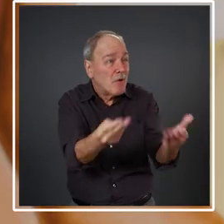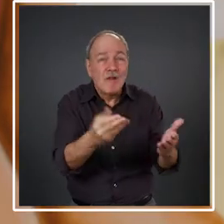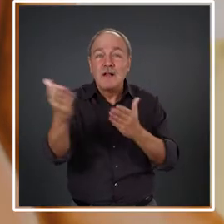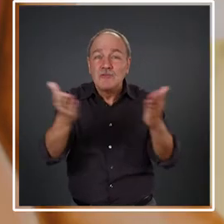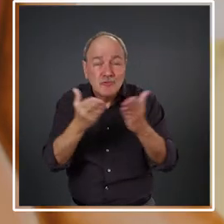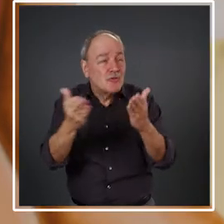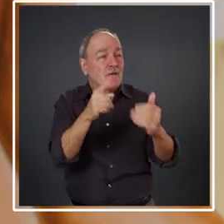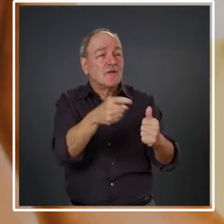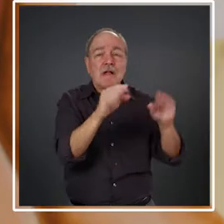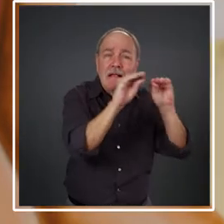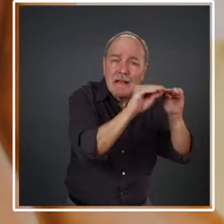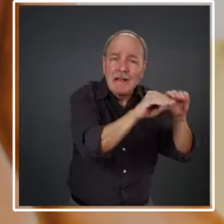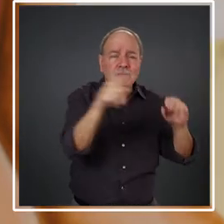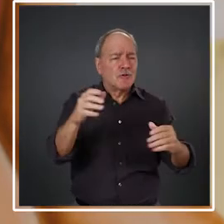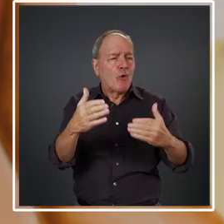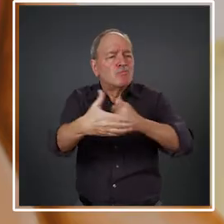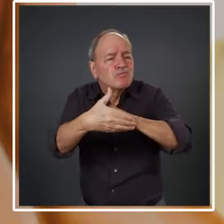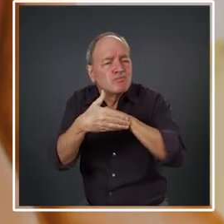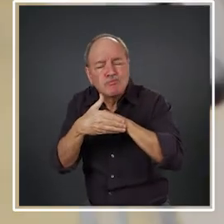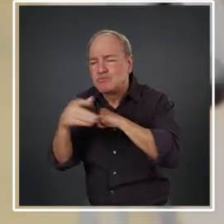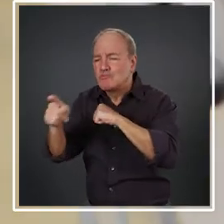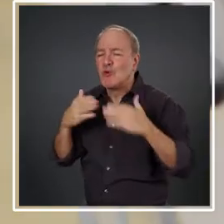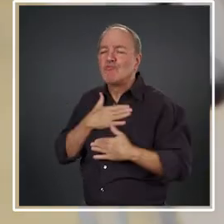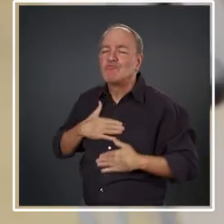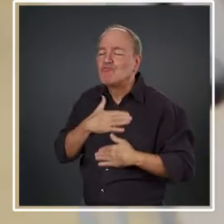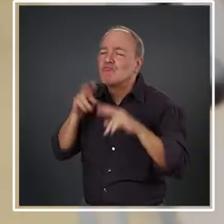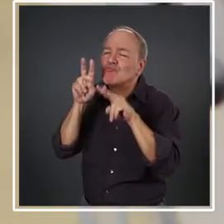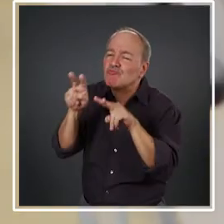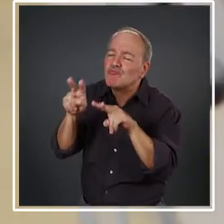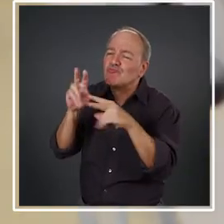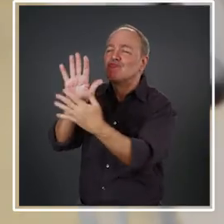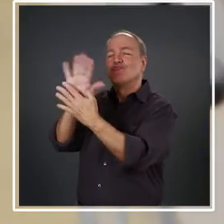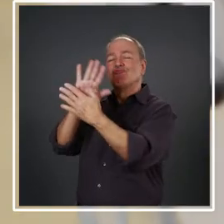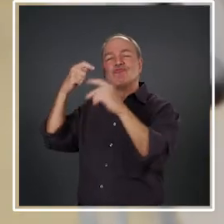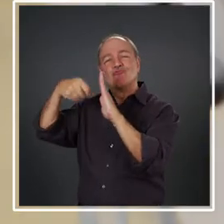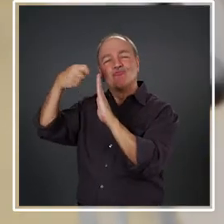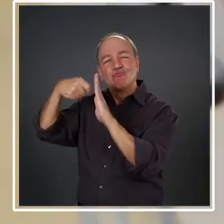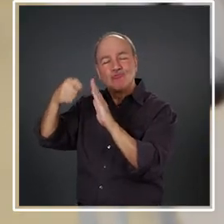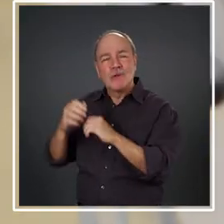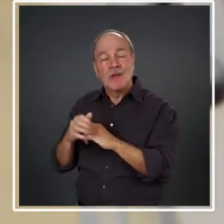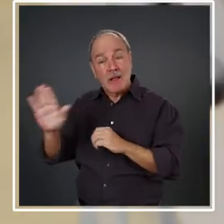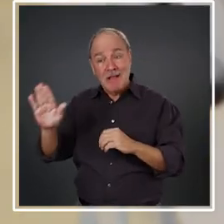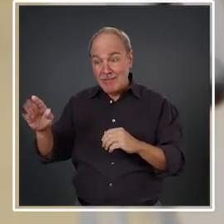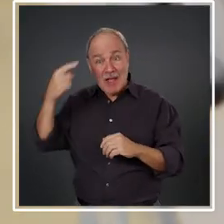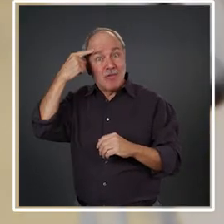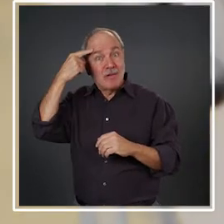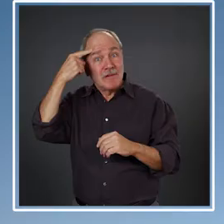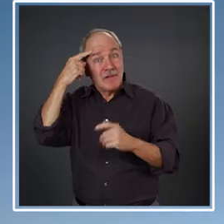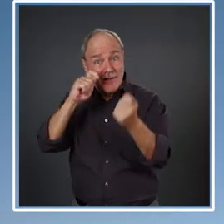education-wise, protection-wise, entertainment. Their psychology has changed. Now they're happier.